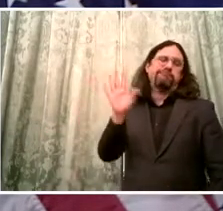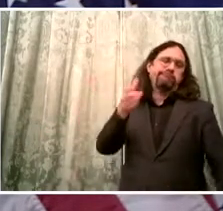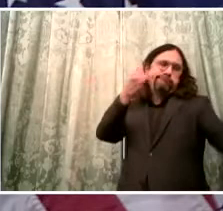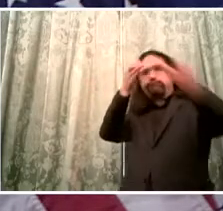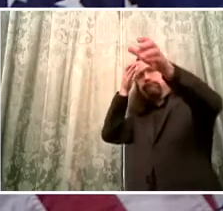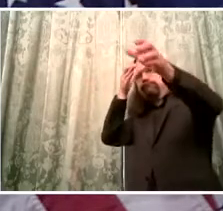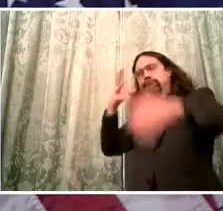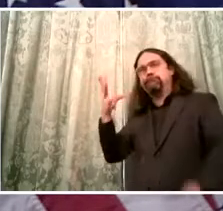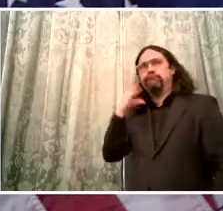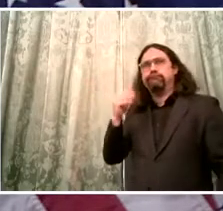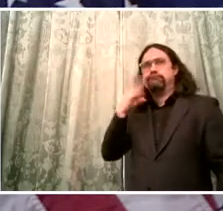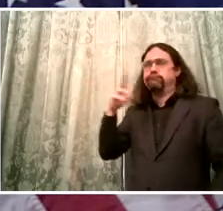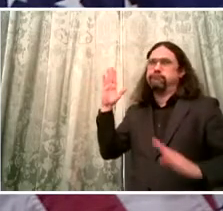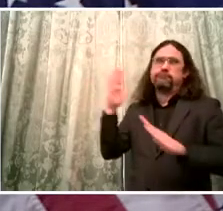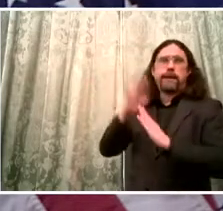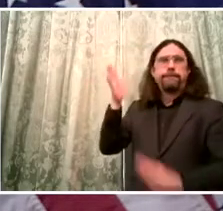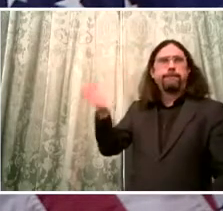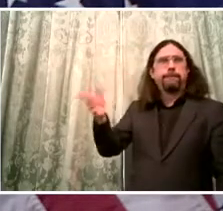hard evidence,